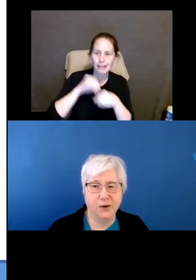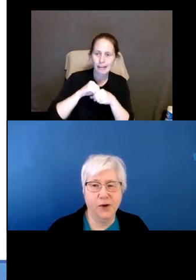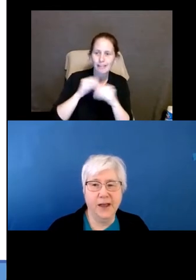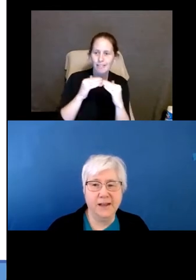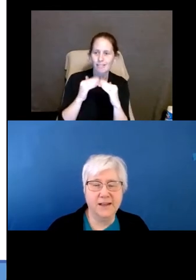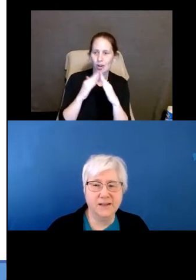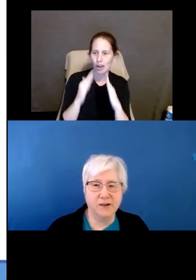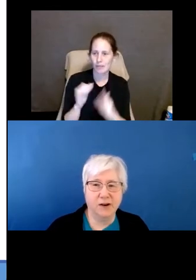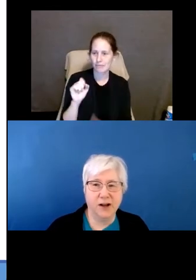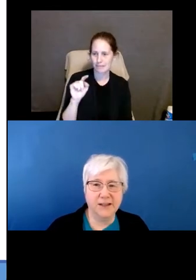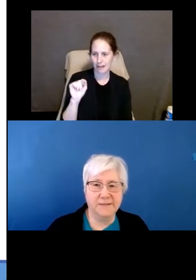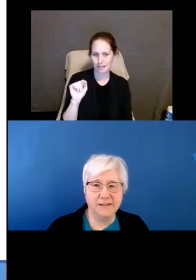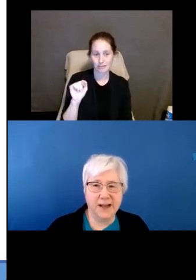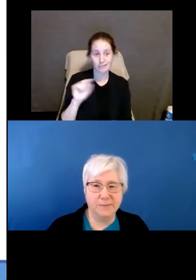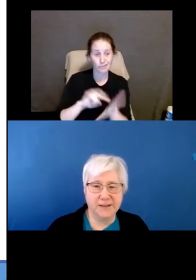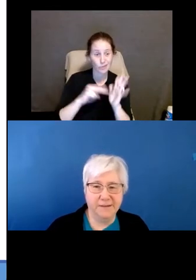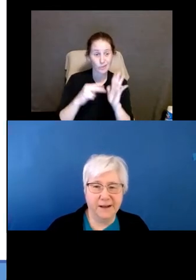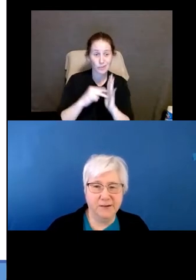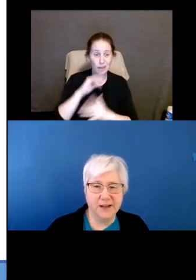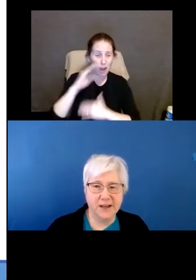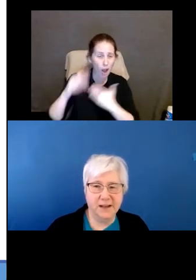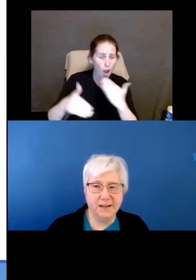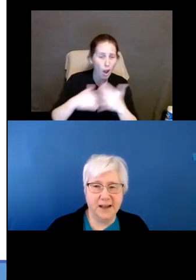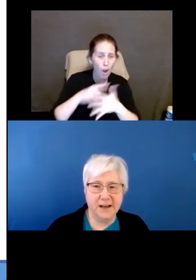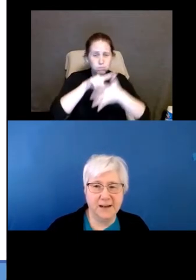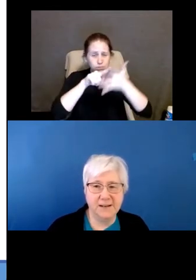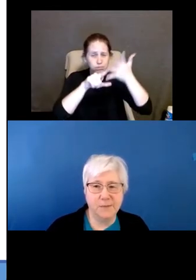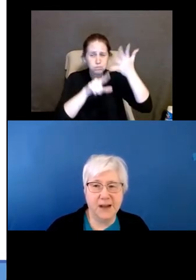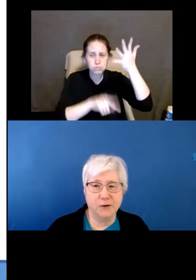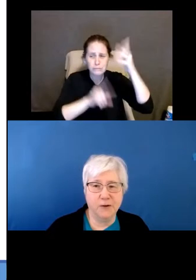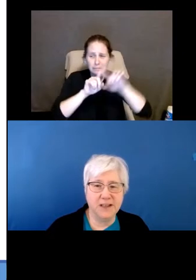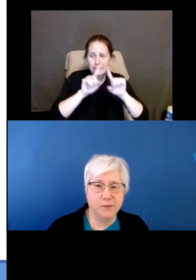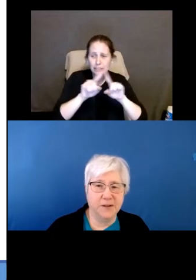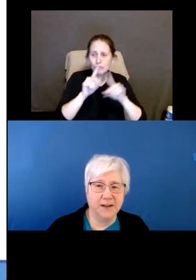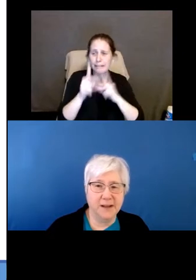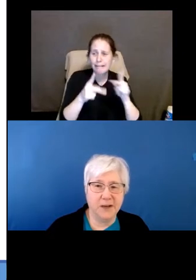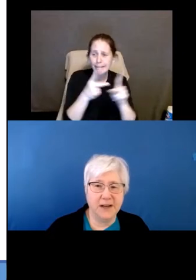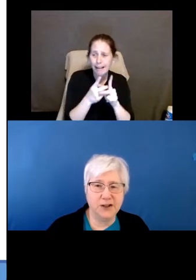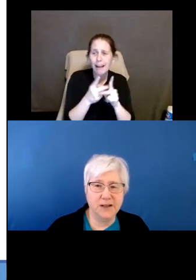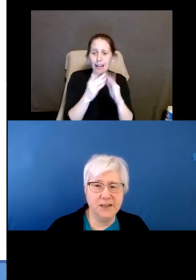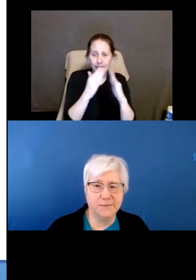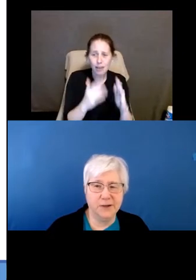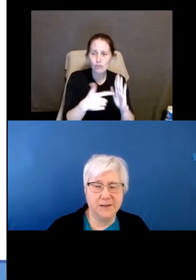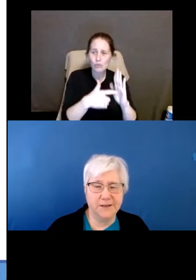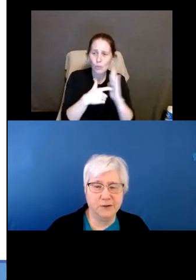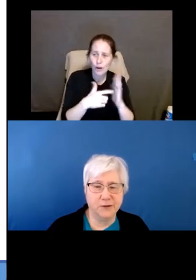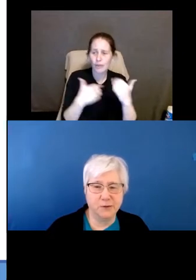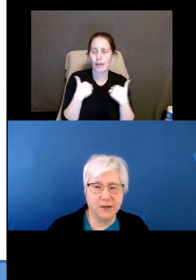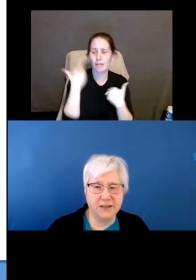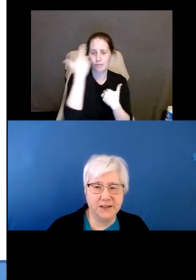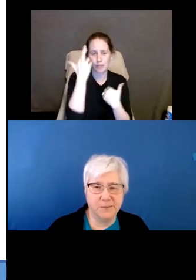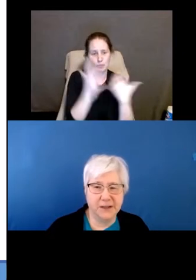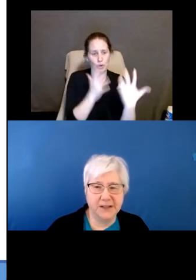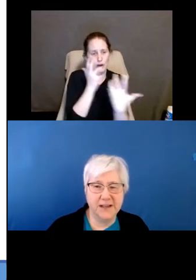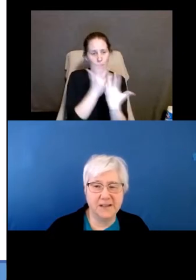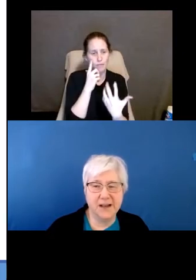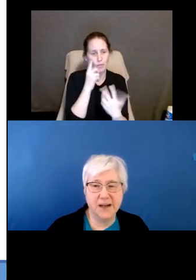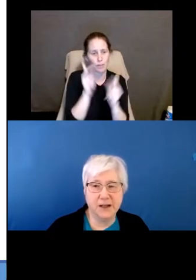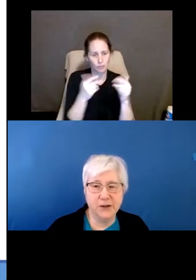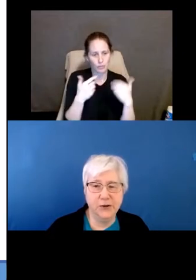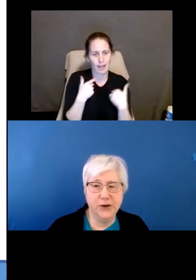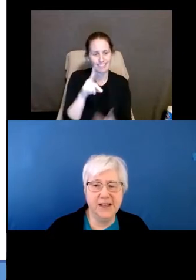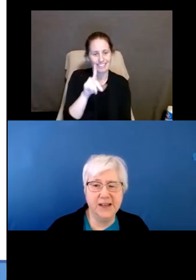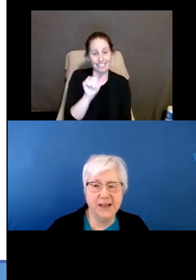And so these are all of the types of housing that need to make reasonable accommodations for individuals with disabilities,